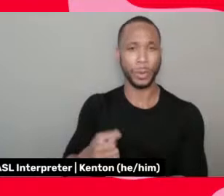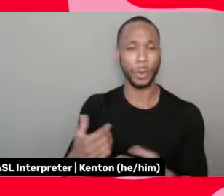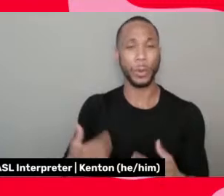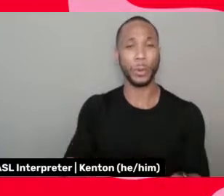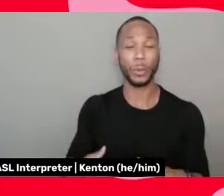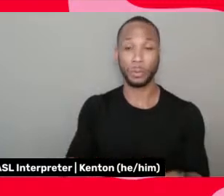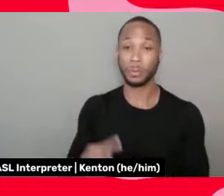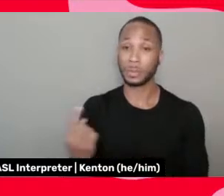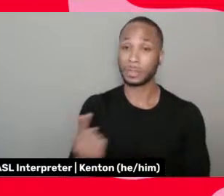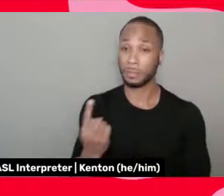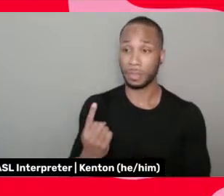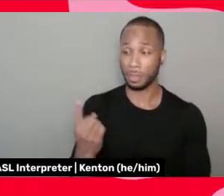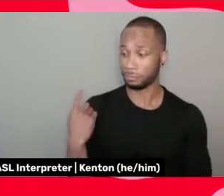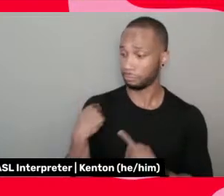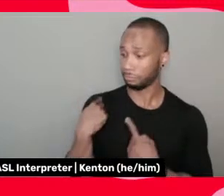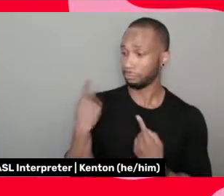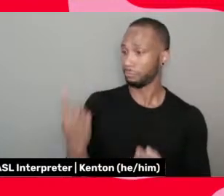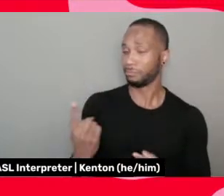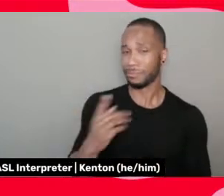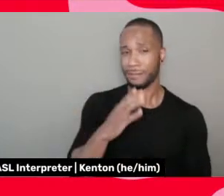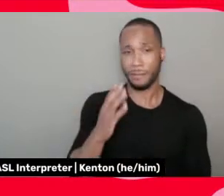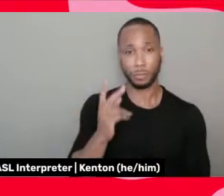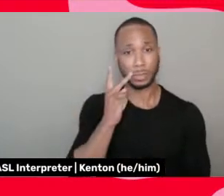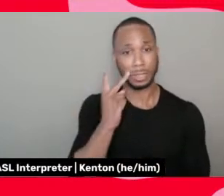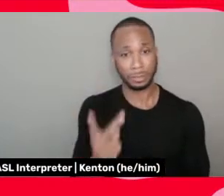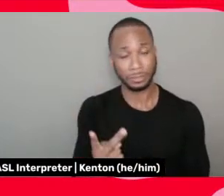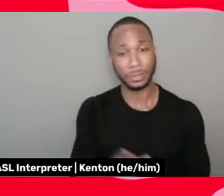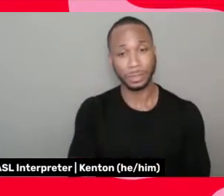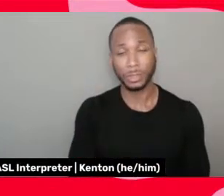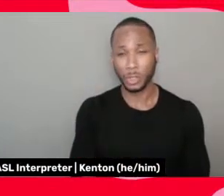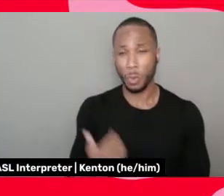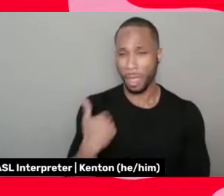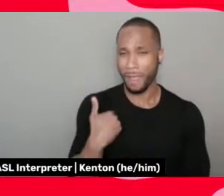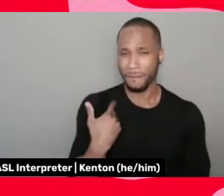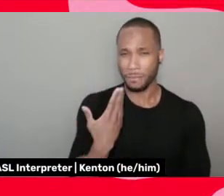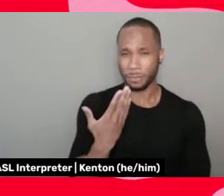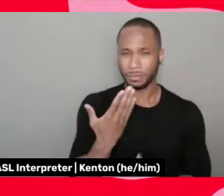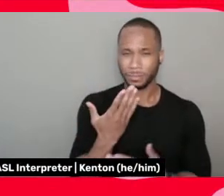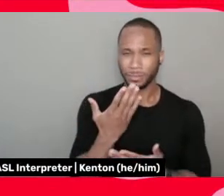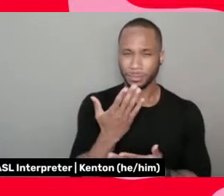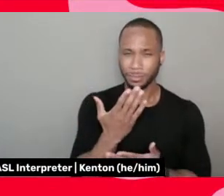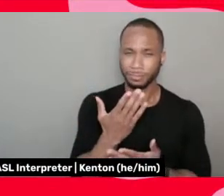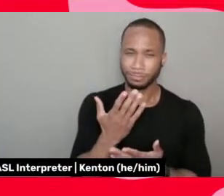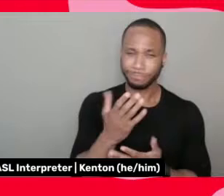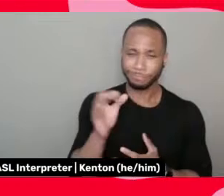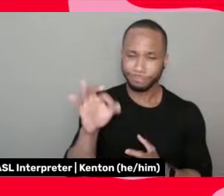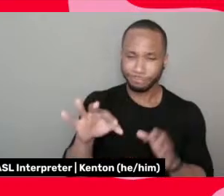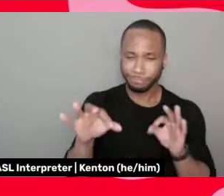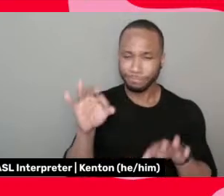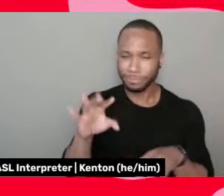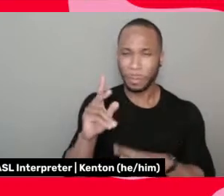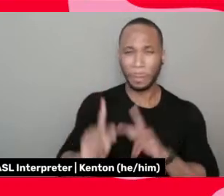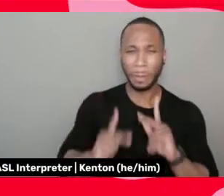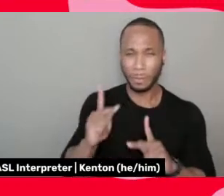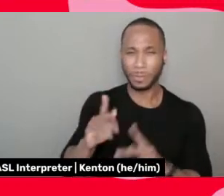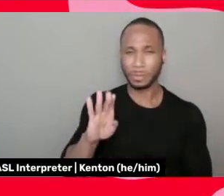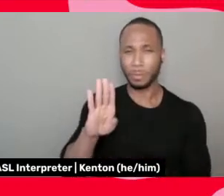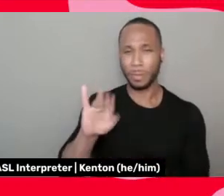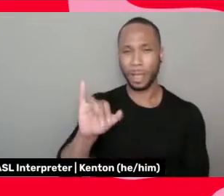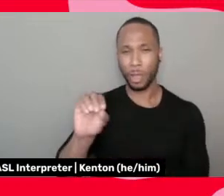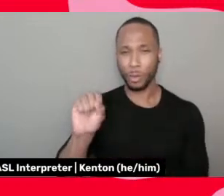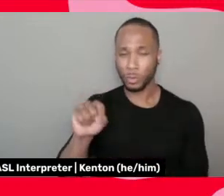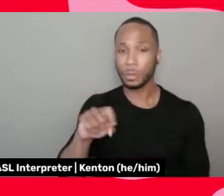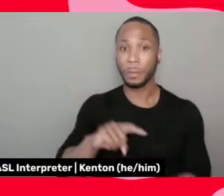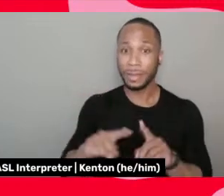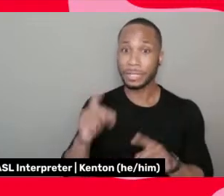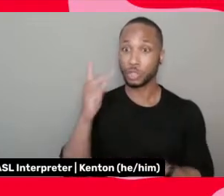something that I had not seen before. You do get bits and pieces of, of people's biographies. But to see that